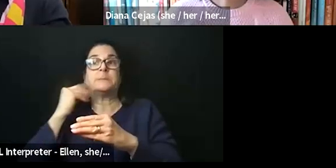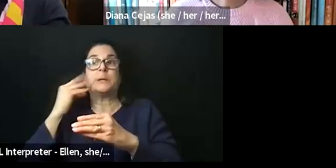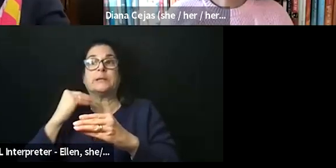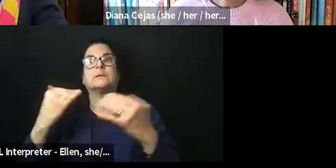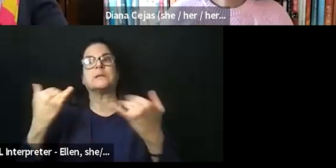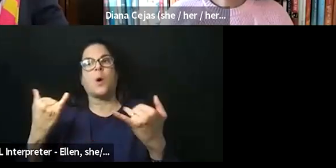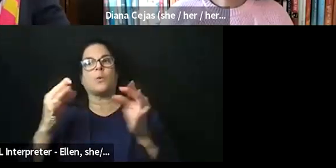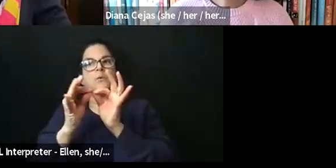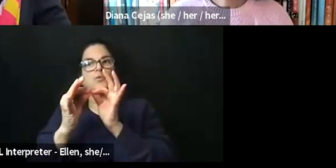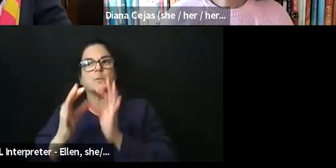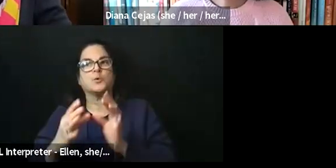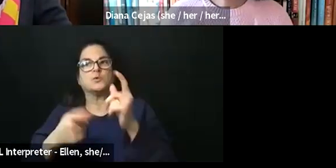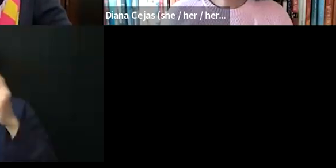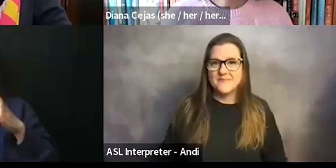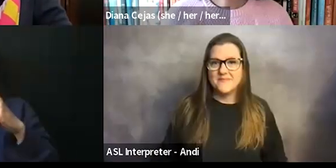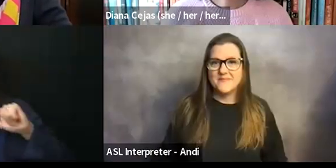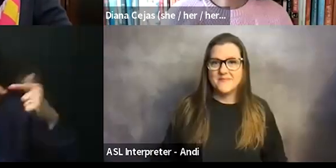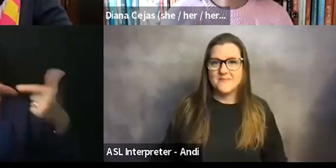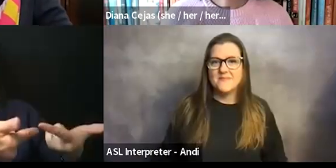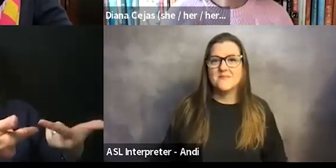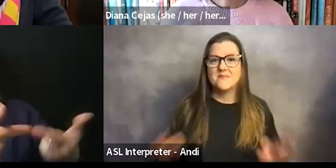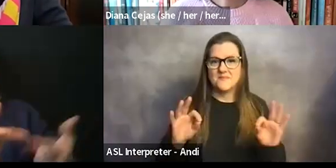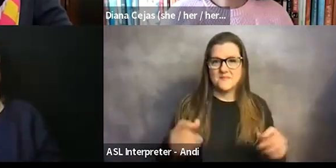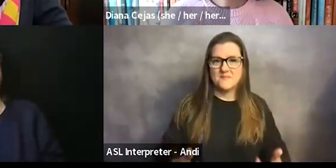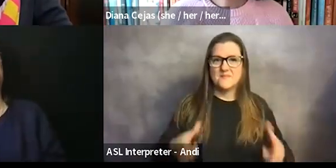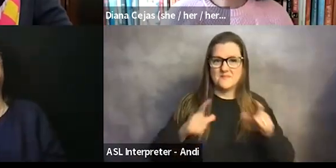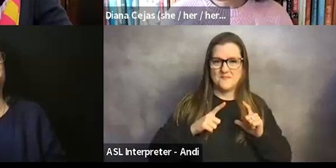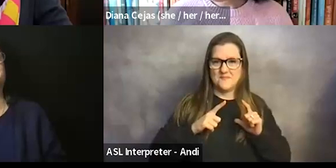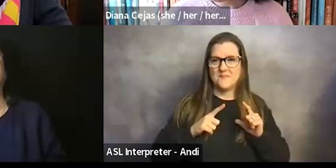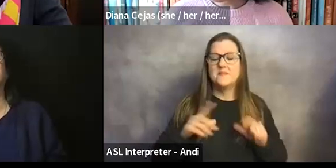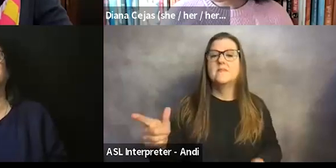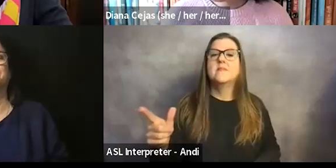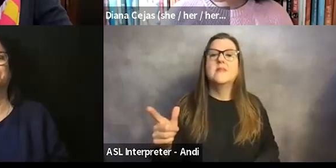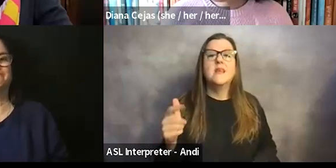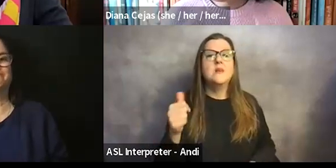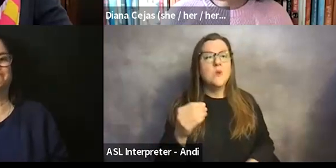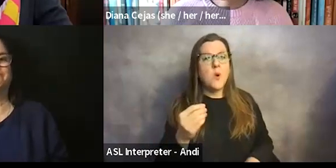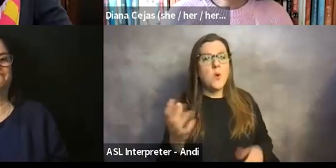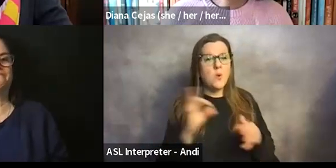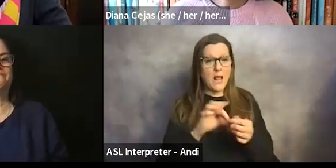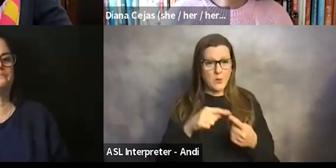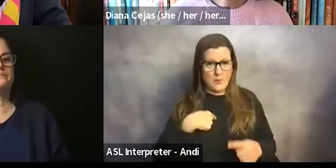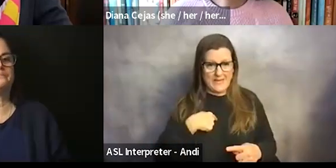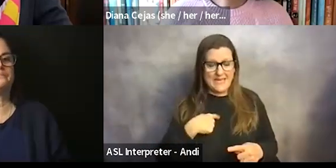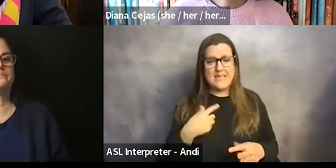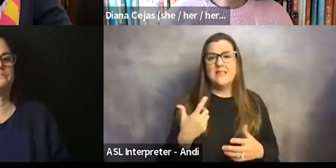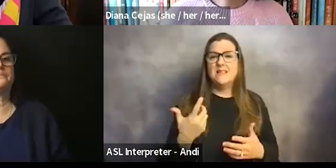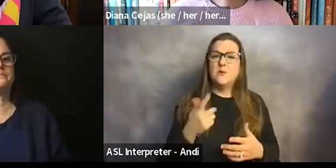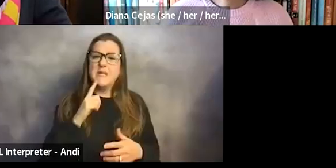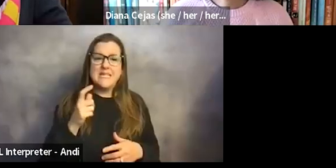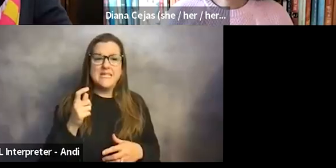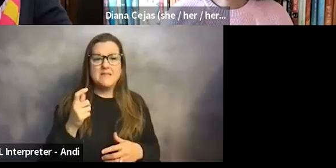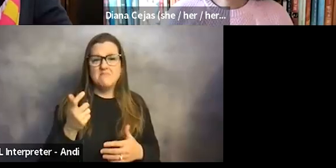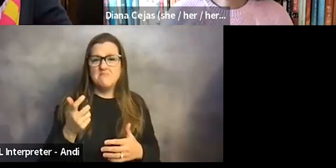All right. And so with regard to me, I think I went through some initial early stages after getting my